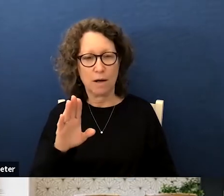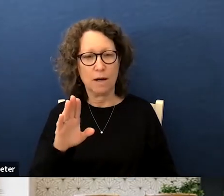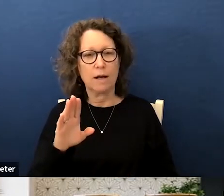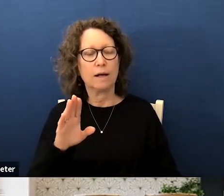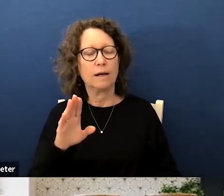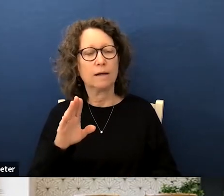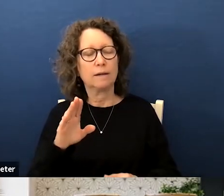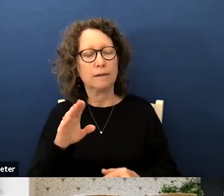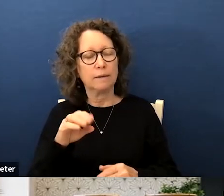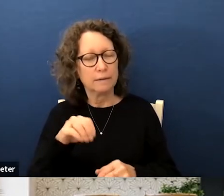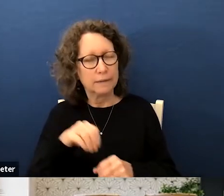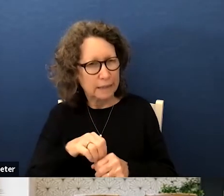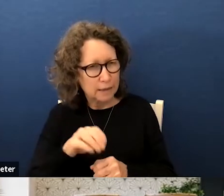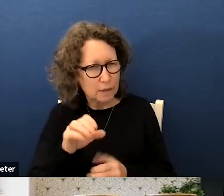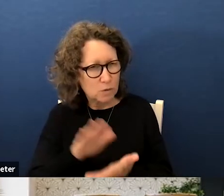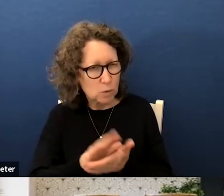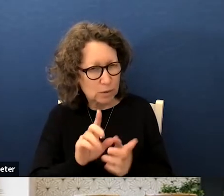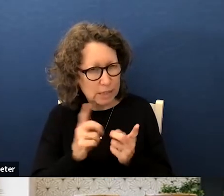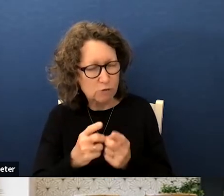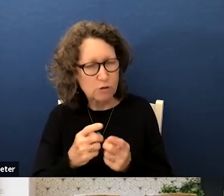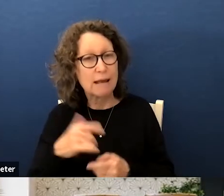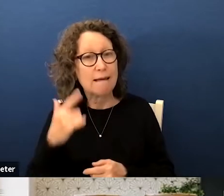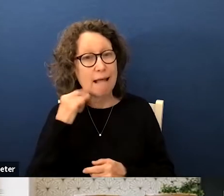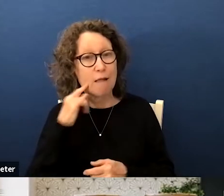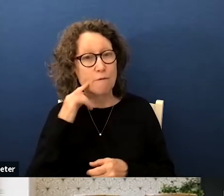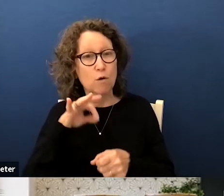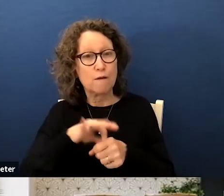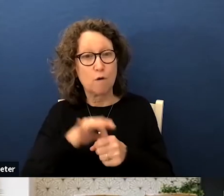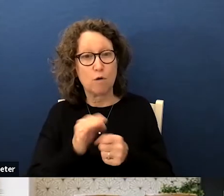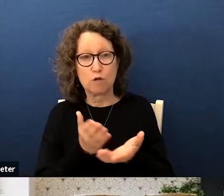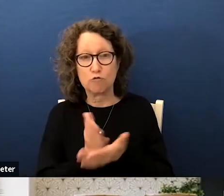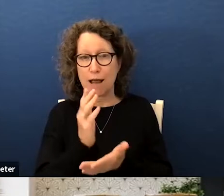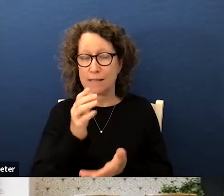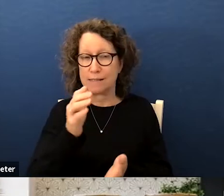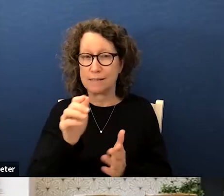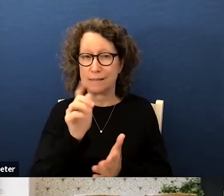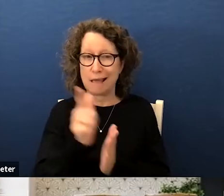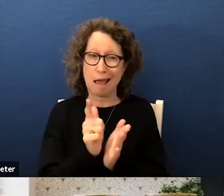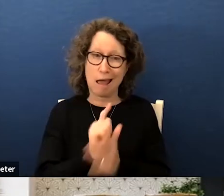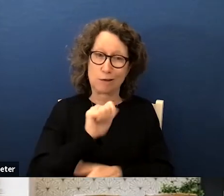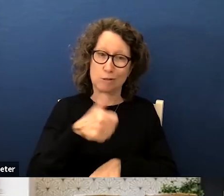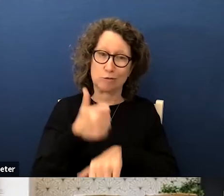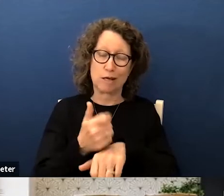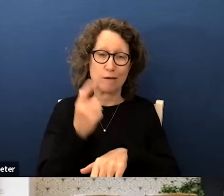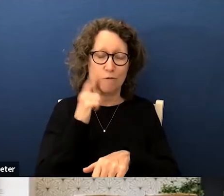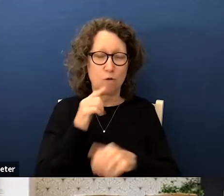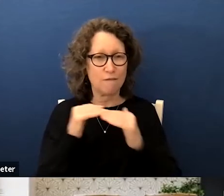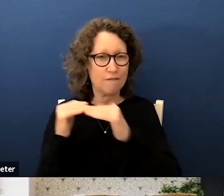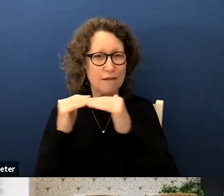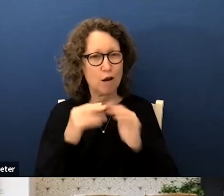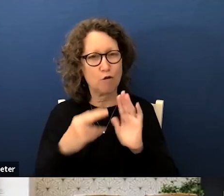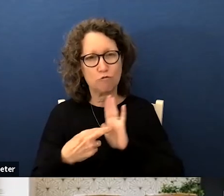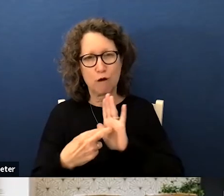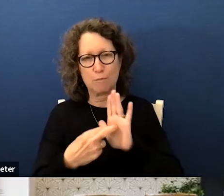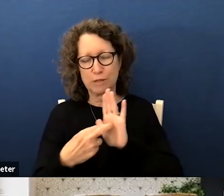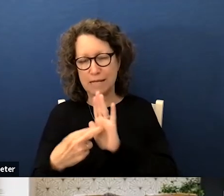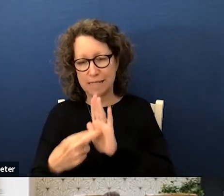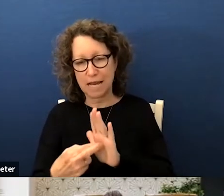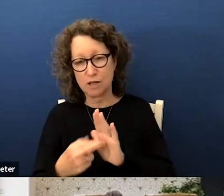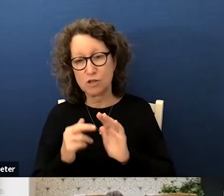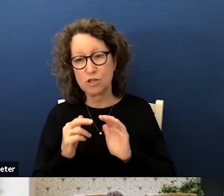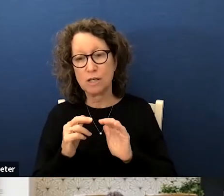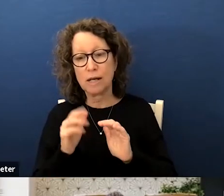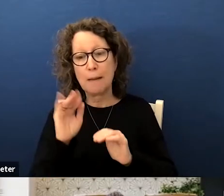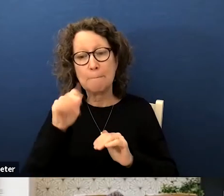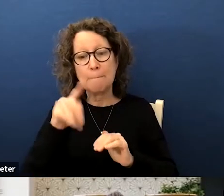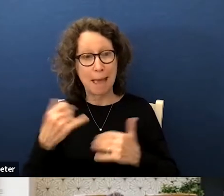district um the california voting rights act was created essentially for fair representation the way that the